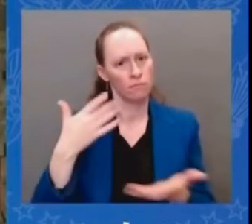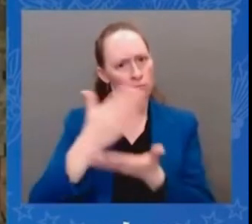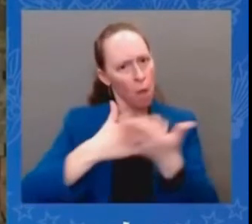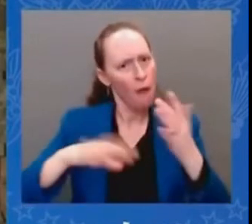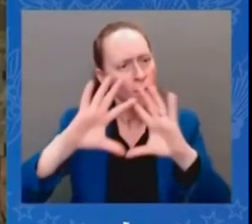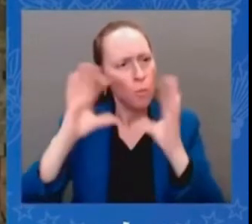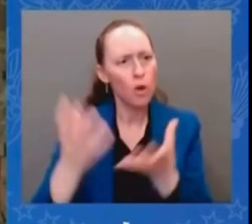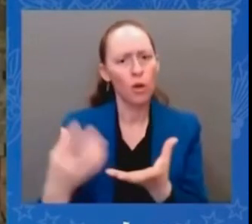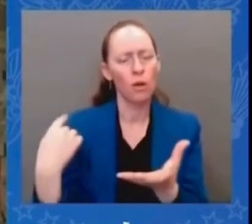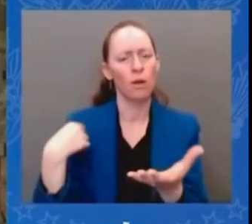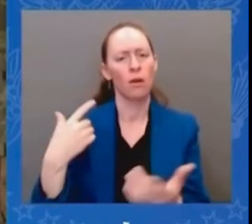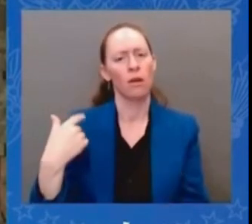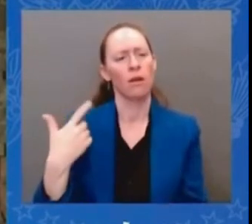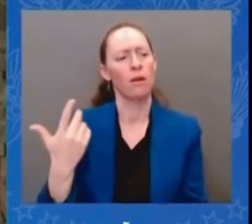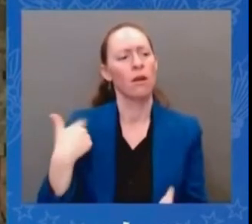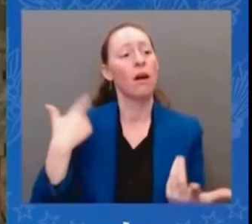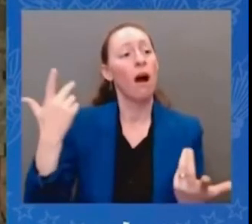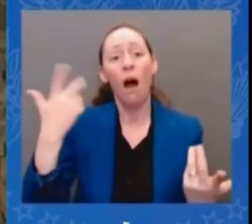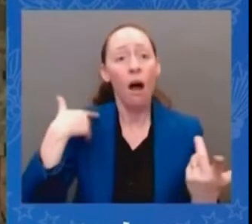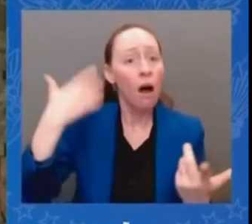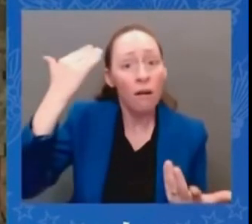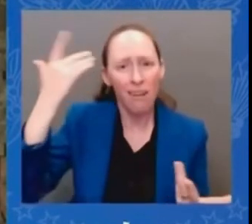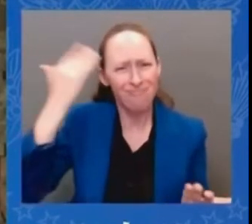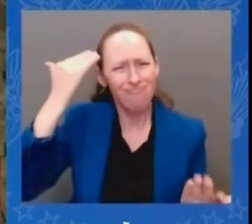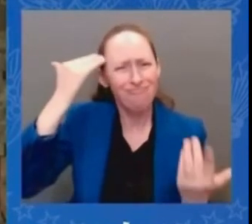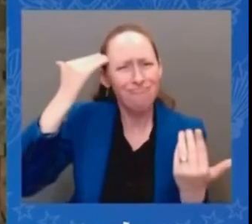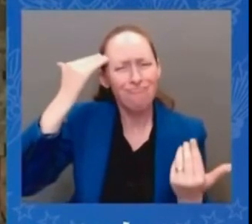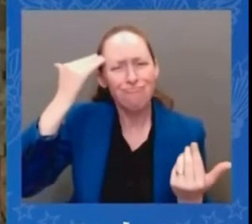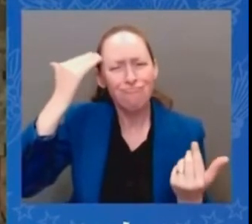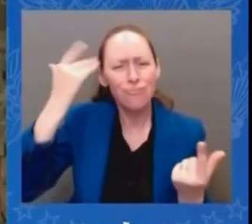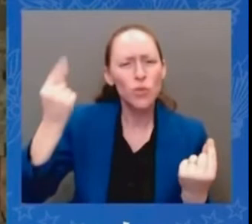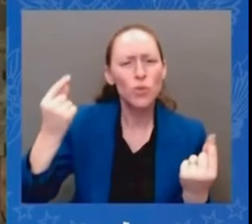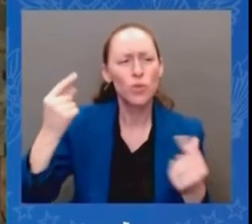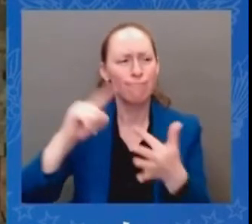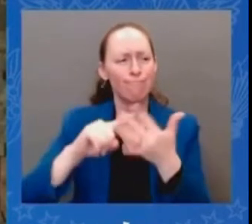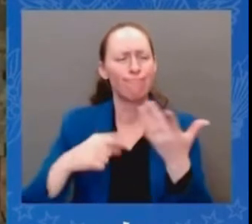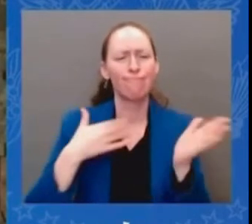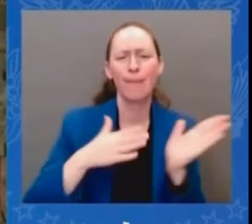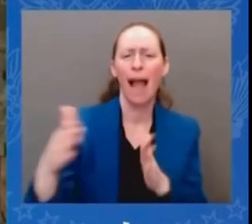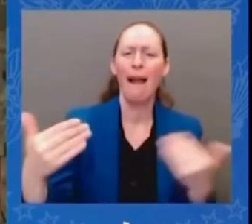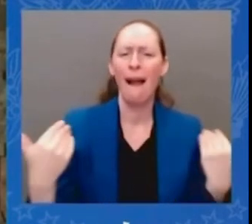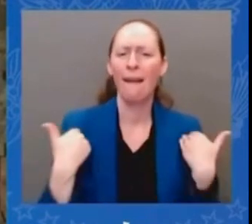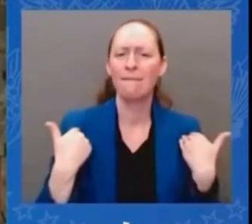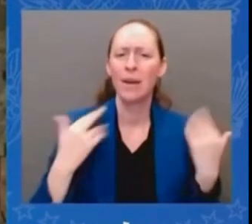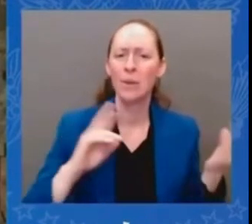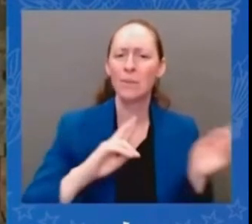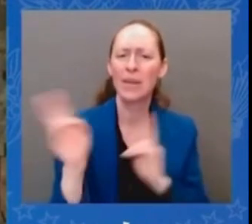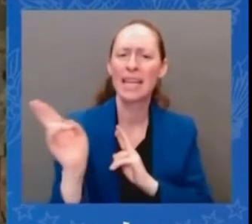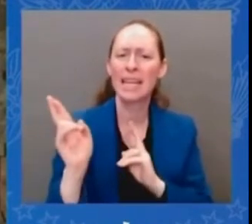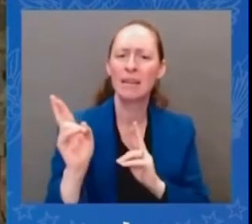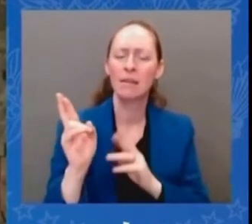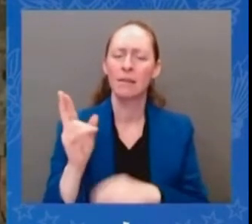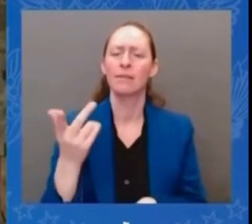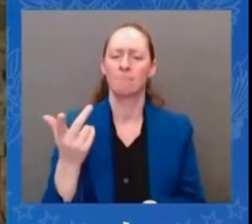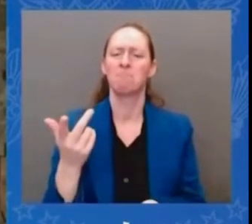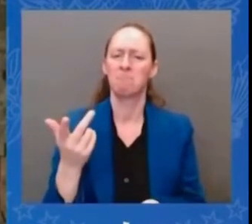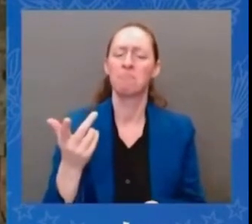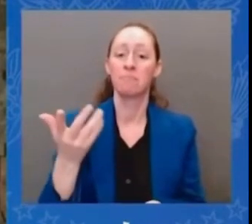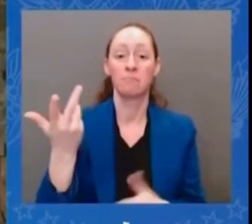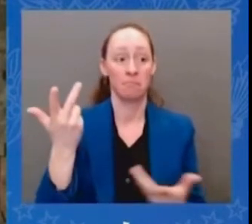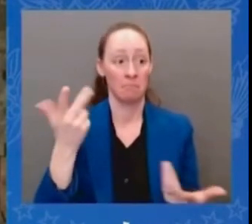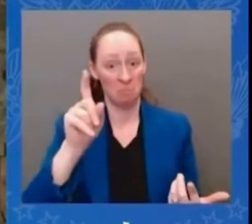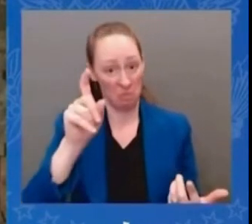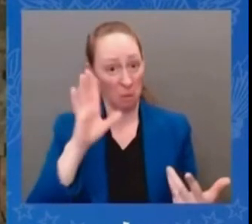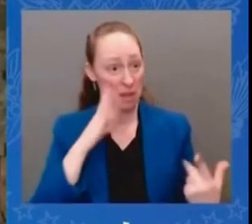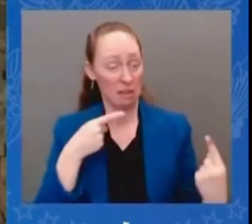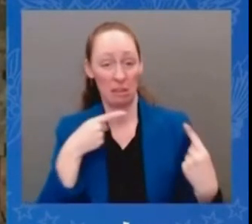i i don't get any sense that there's a more or less confrontation we were very blunt with one another about places where